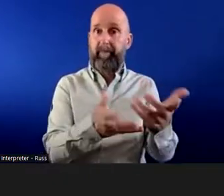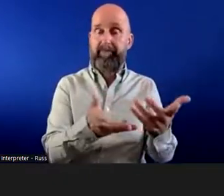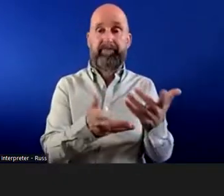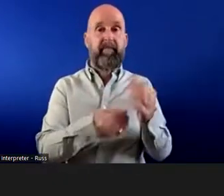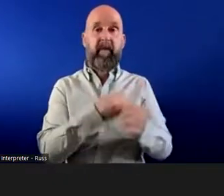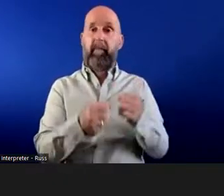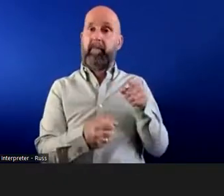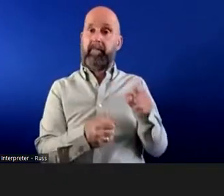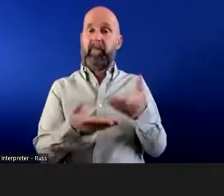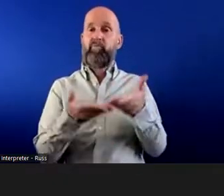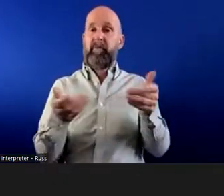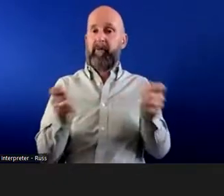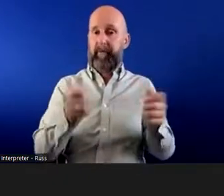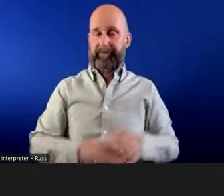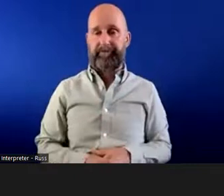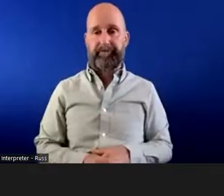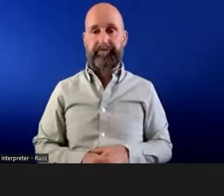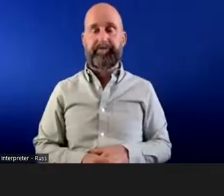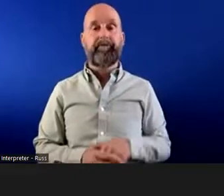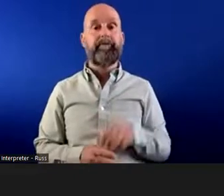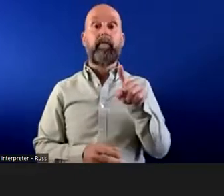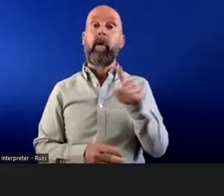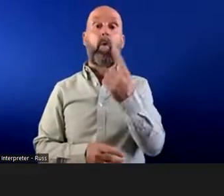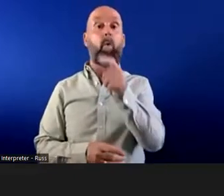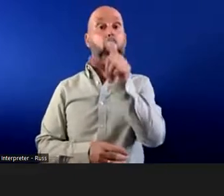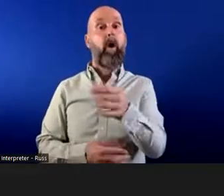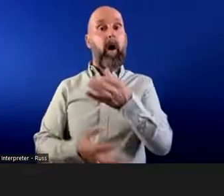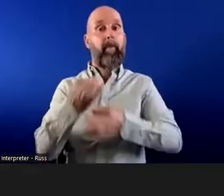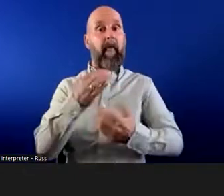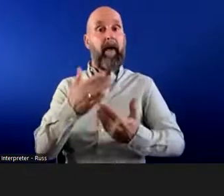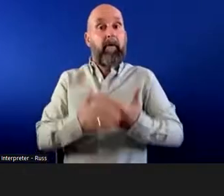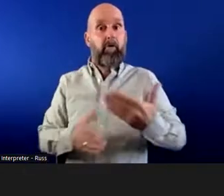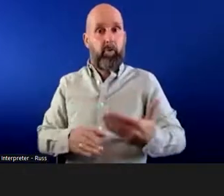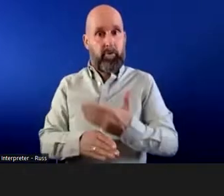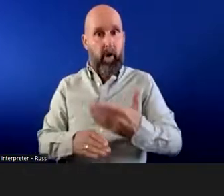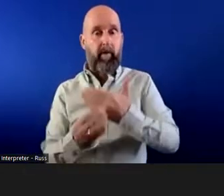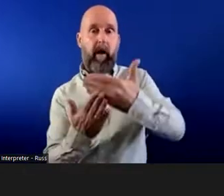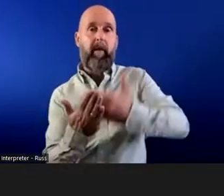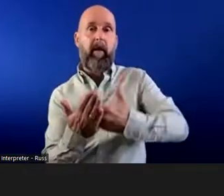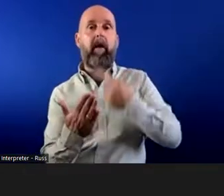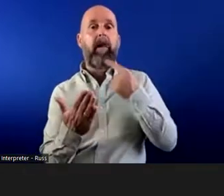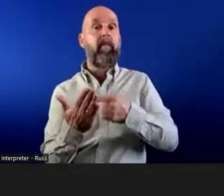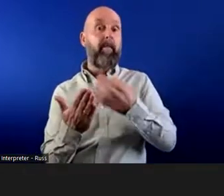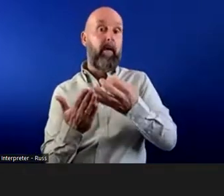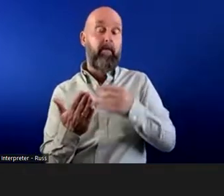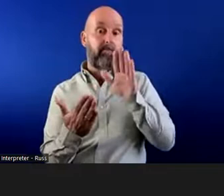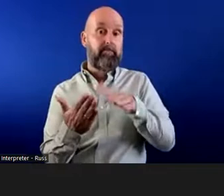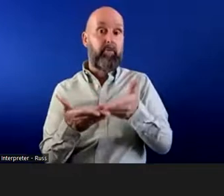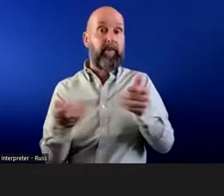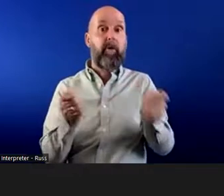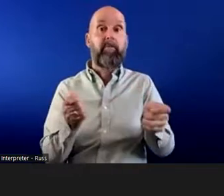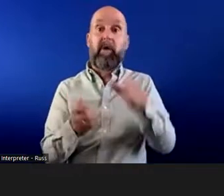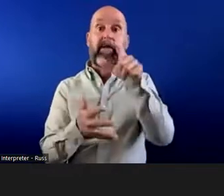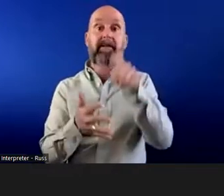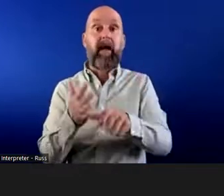modification. For job applicants, a suggested reasonable adjustment could be allowing a disabled